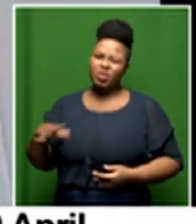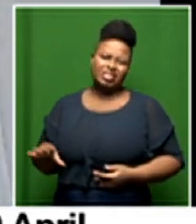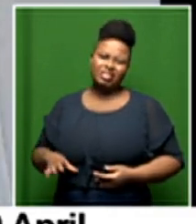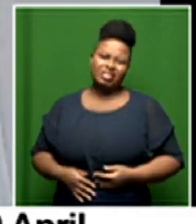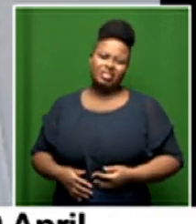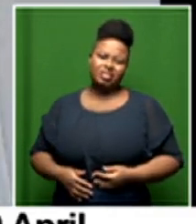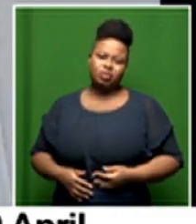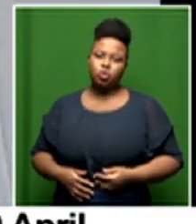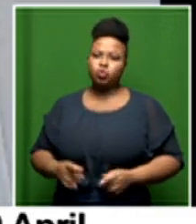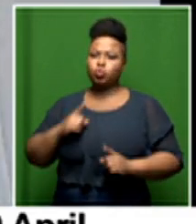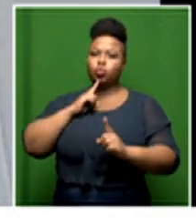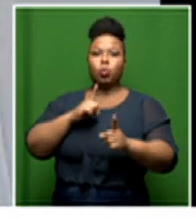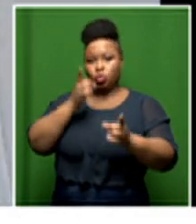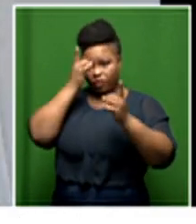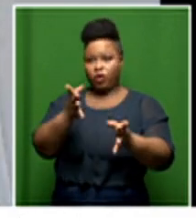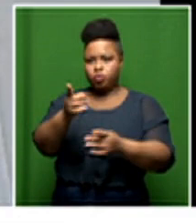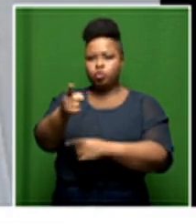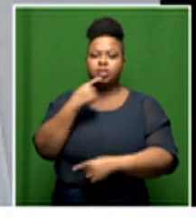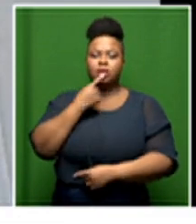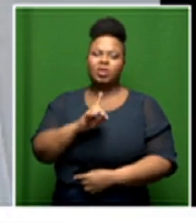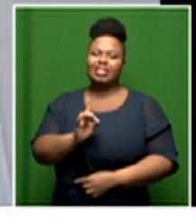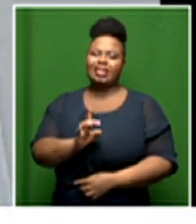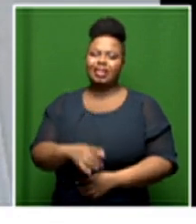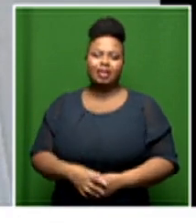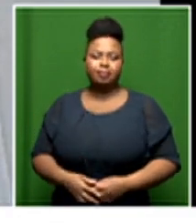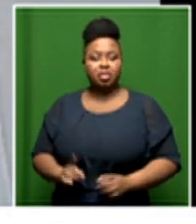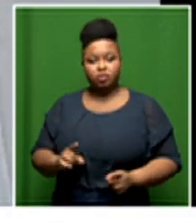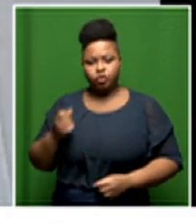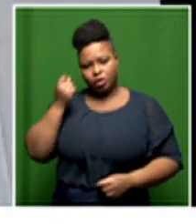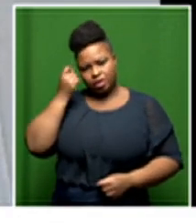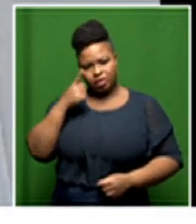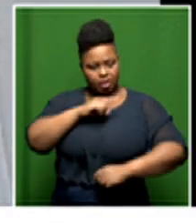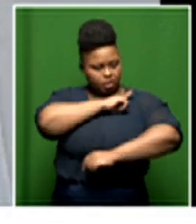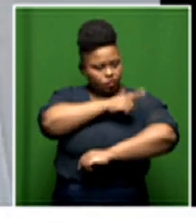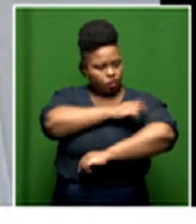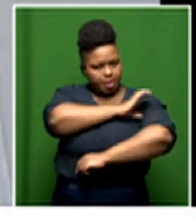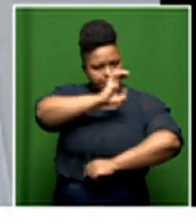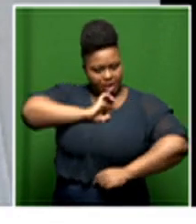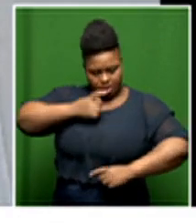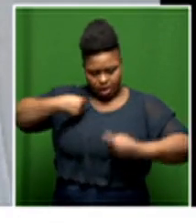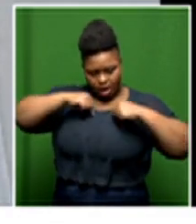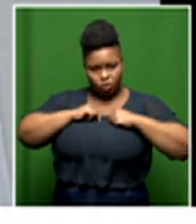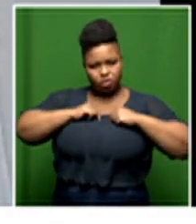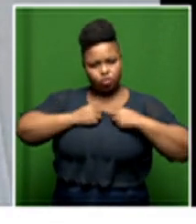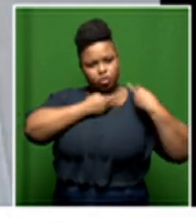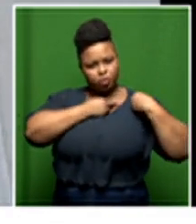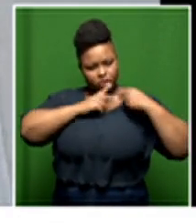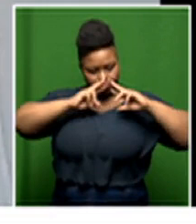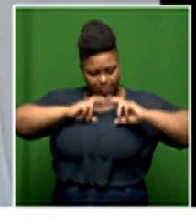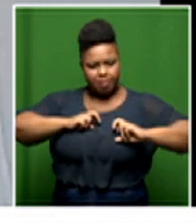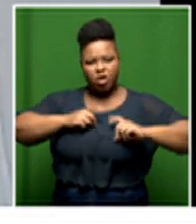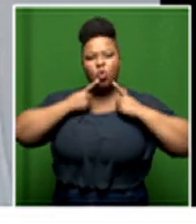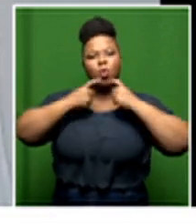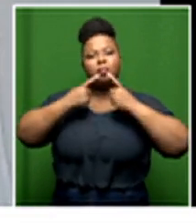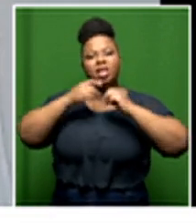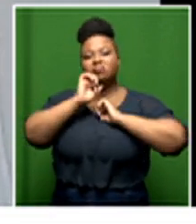sort of dictate what you should state but you know if you understand our mandate which is to just uh investigate all complaints